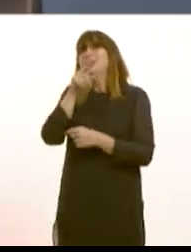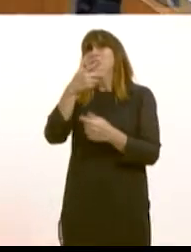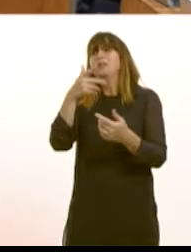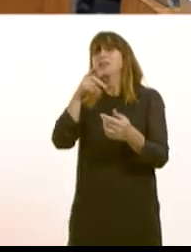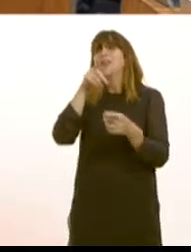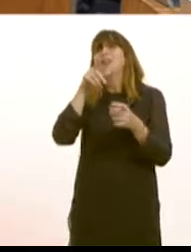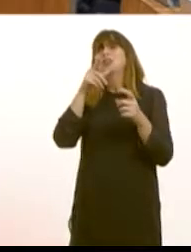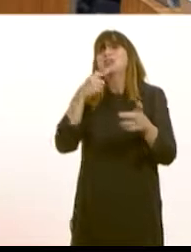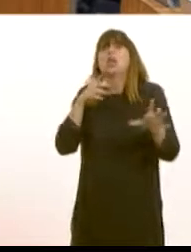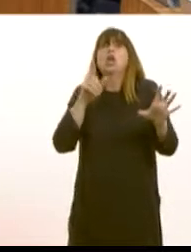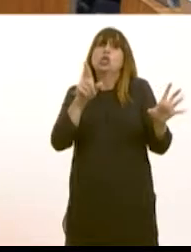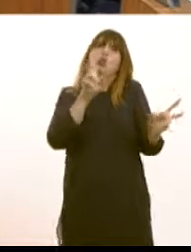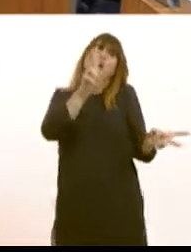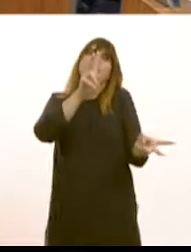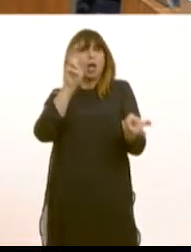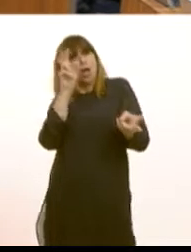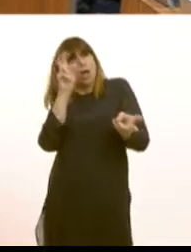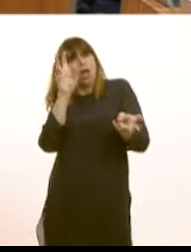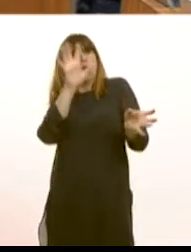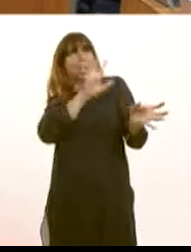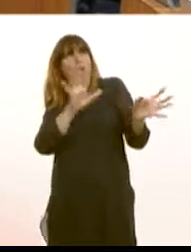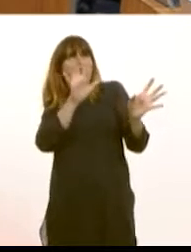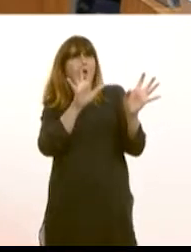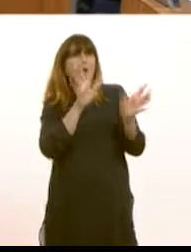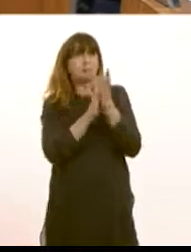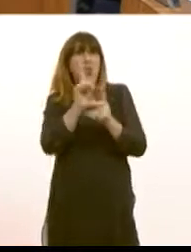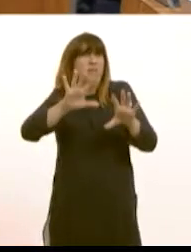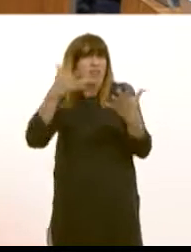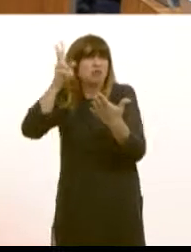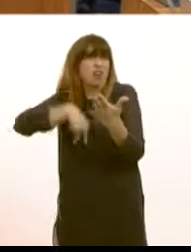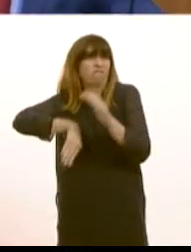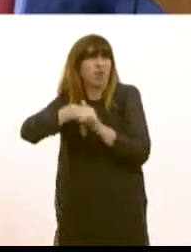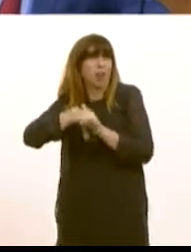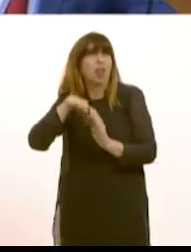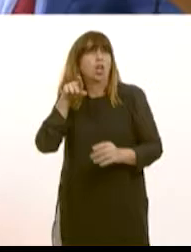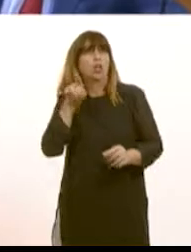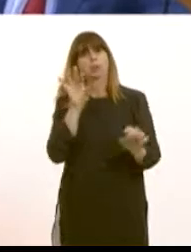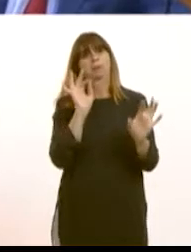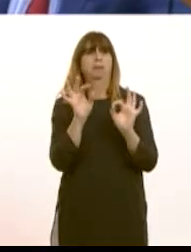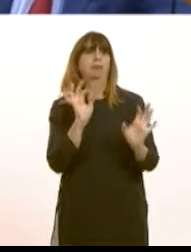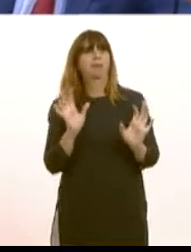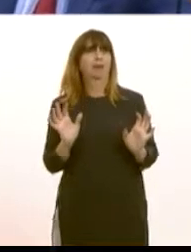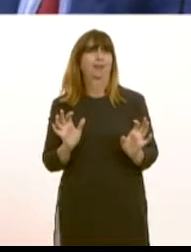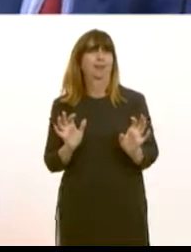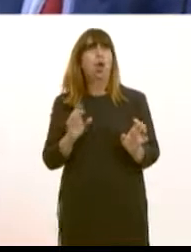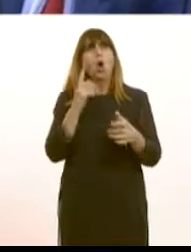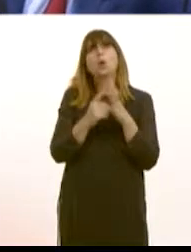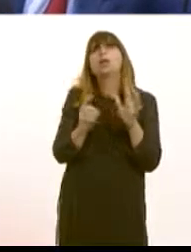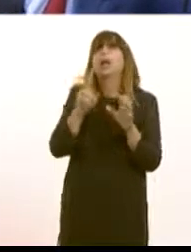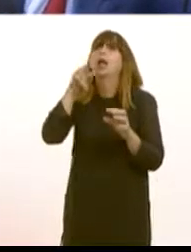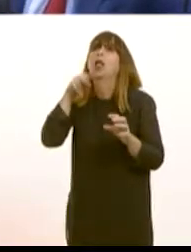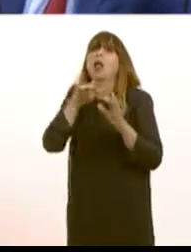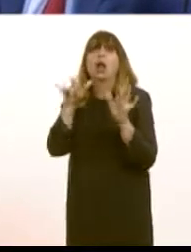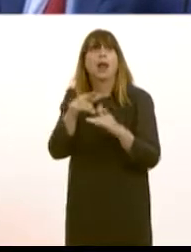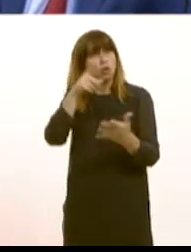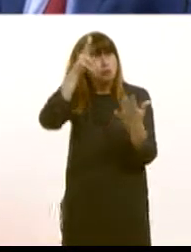gave the impression that he said a certain thing that's code for oh I haven't read the speech I've picked it up from what I've seen online. can I just he reads